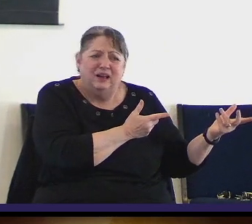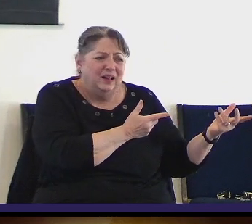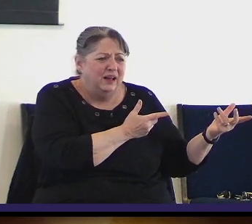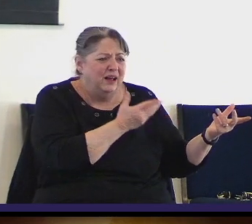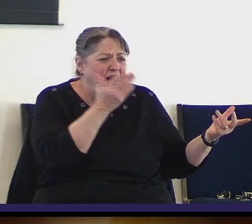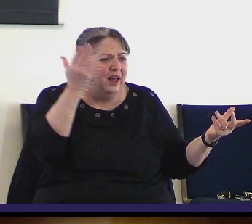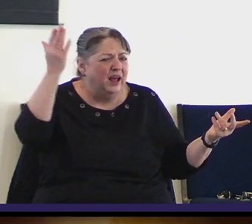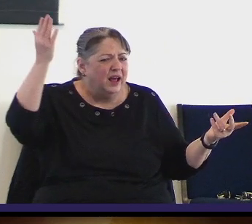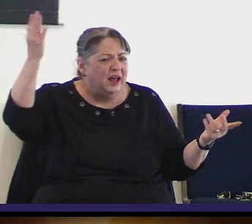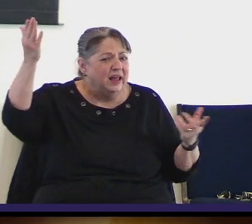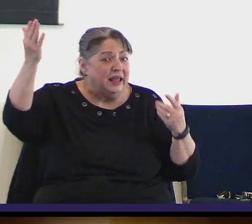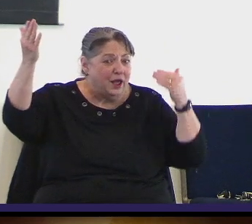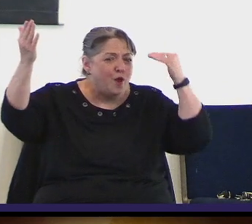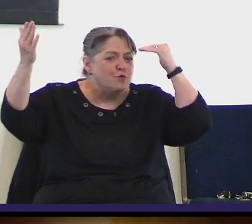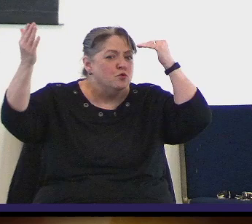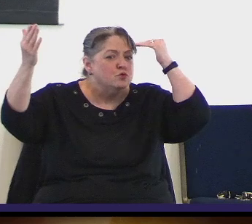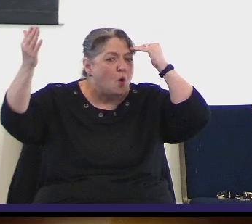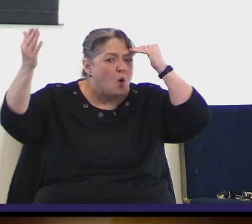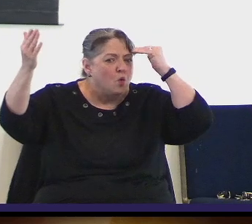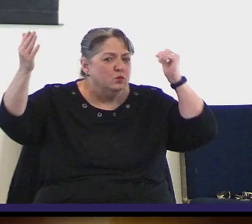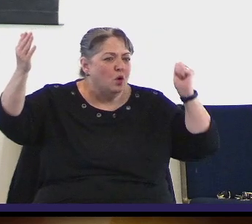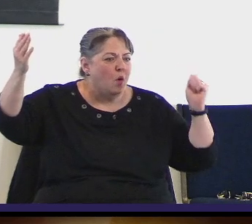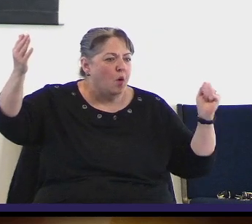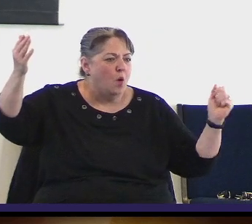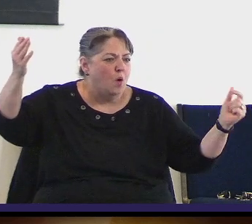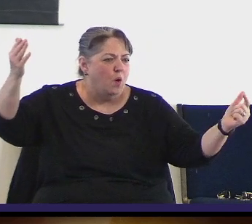aware of all that is happening.